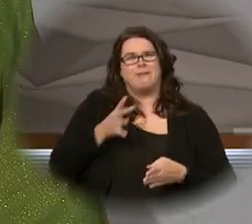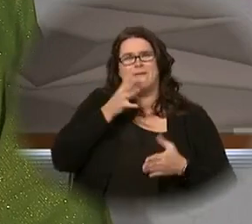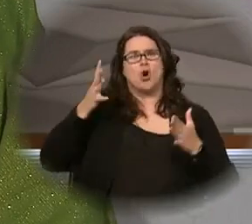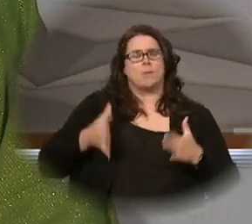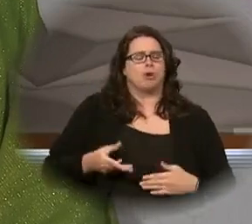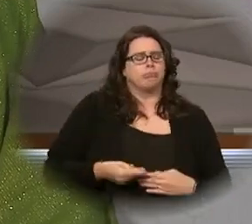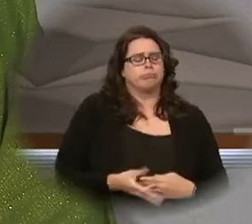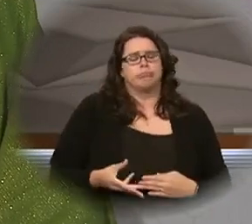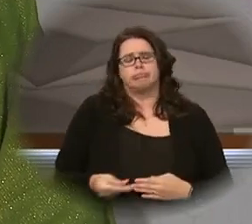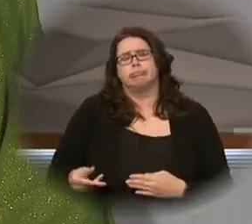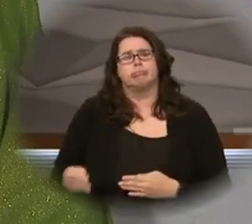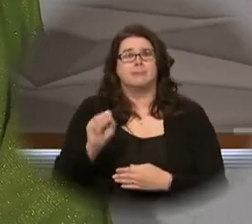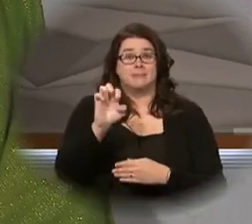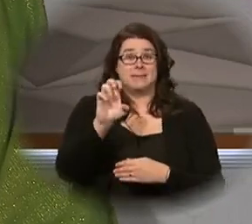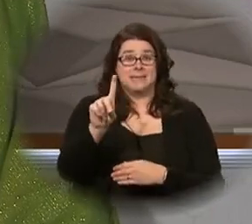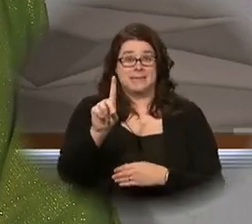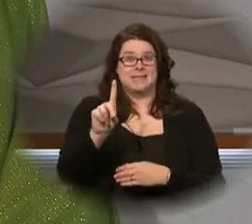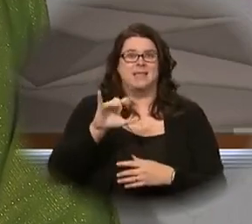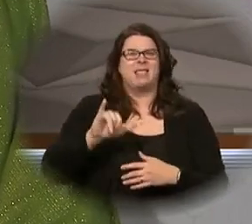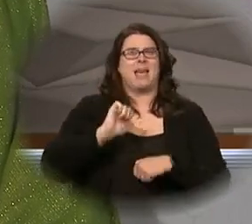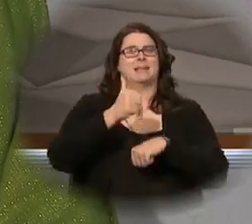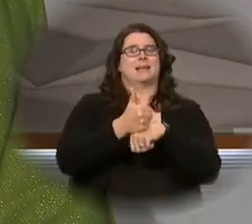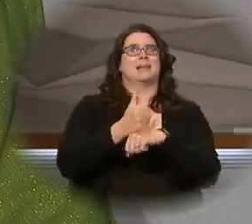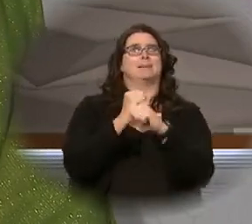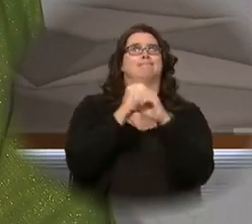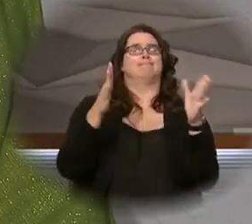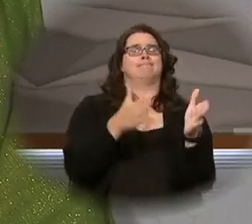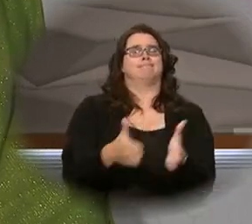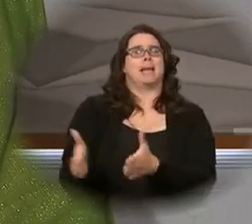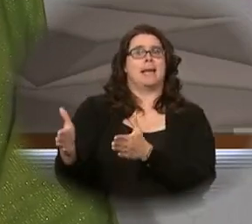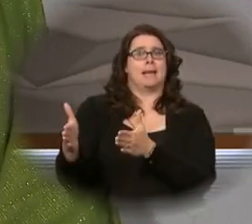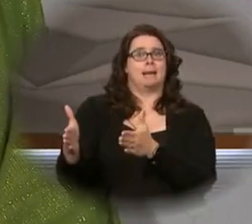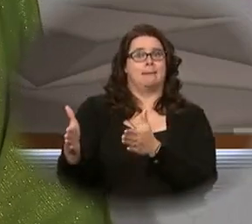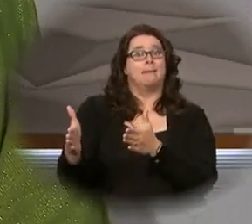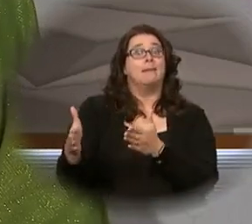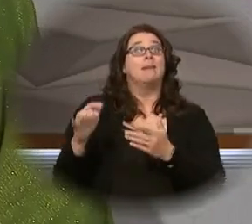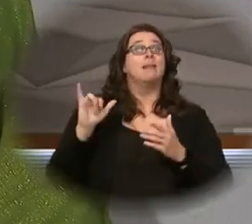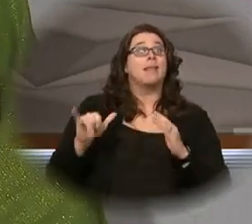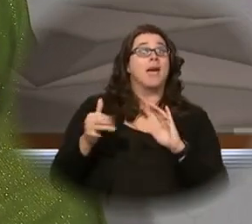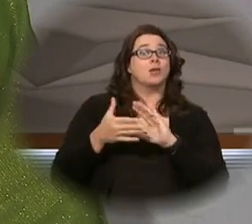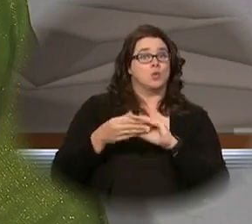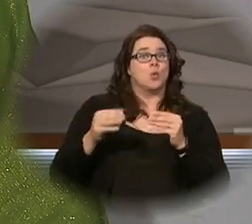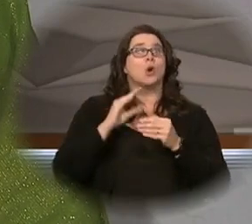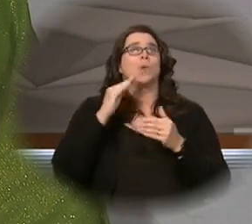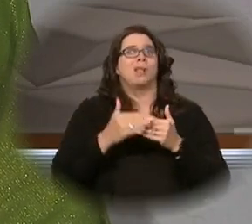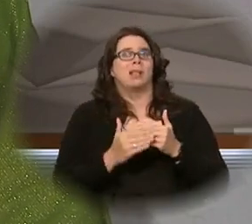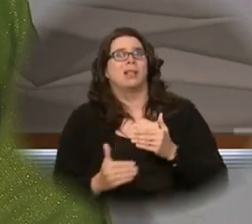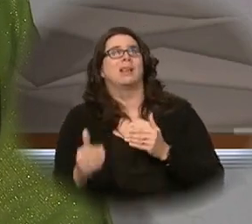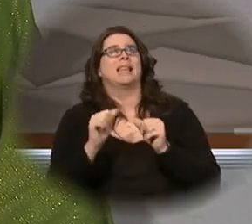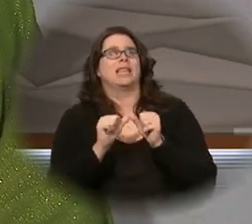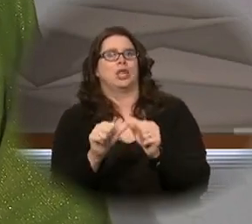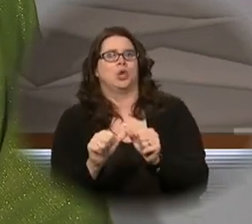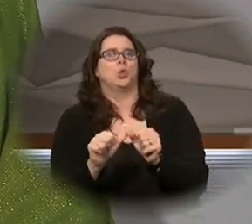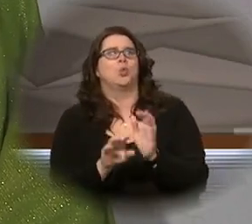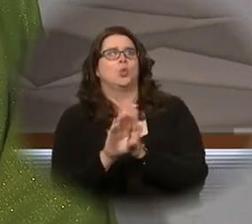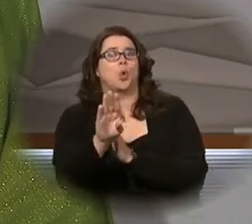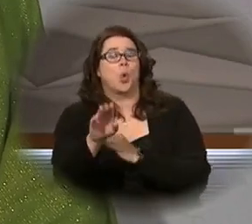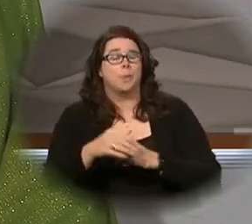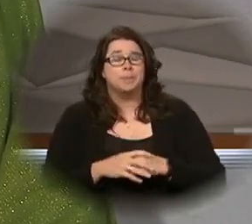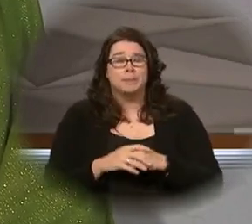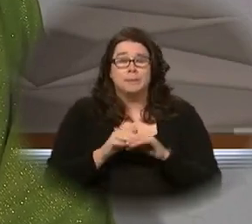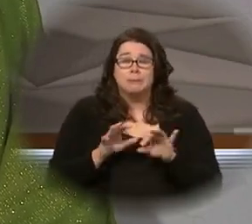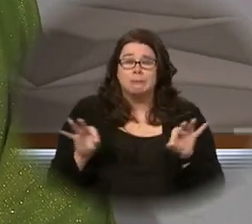really sets the stage for us and the one, the parables that will continue to grow. And that key